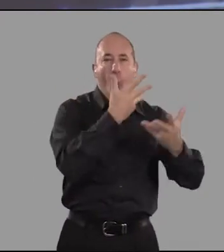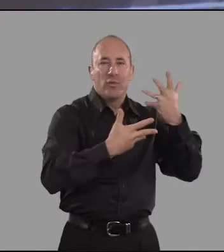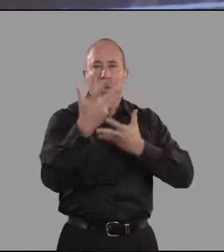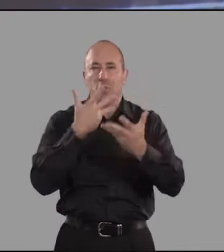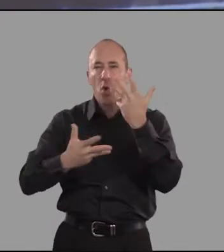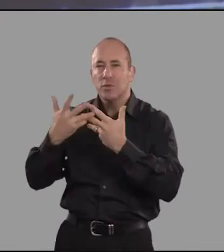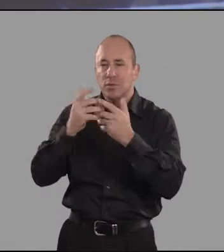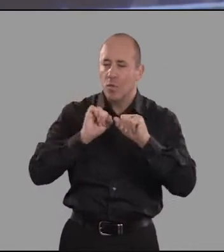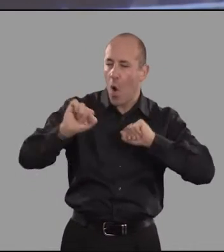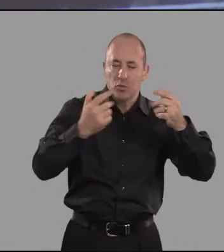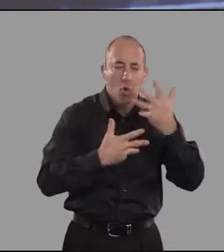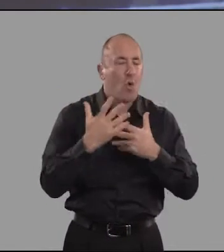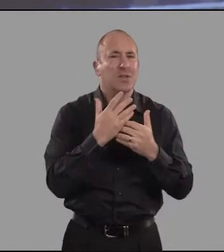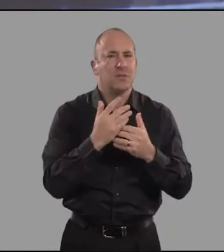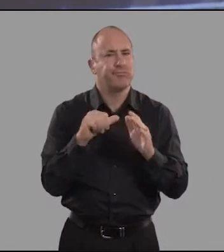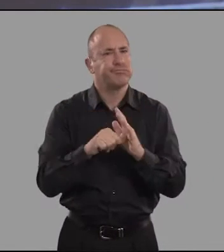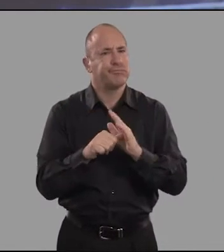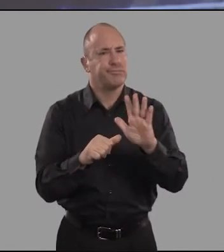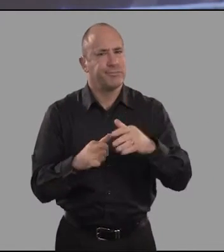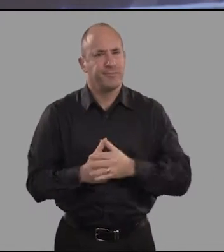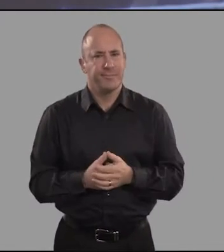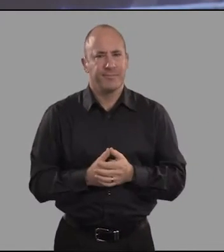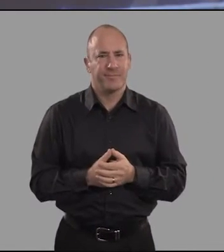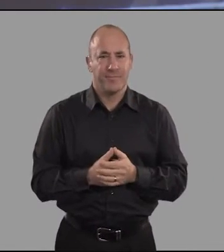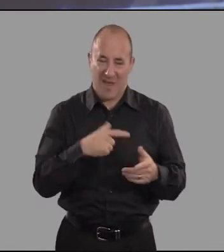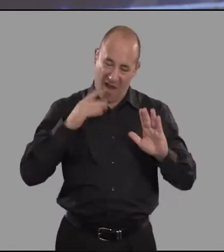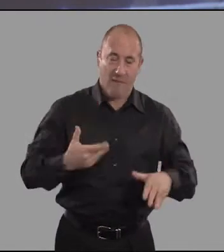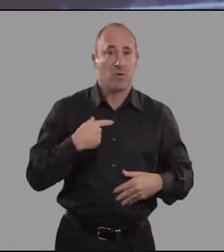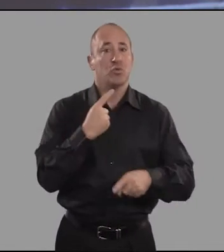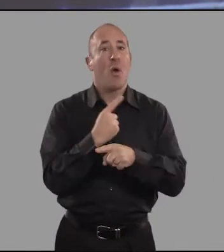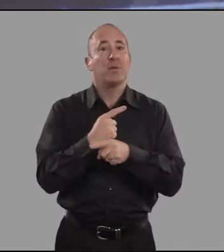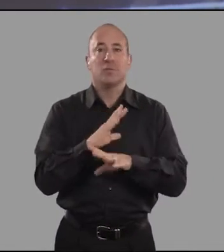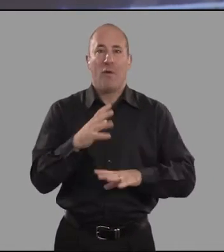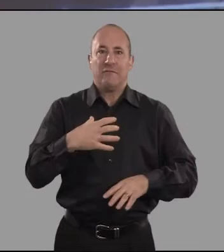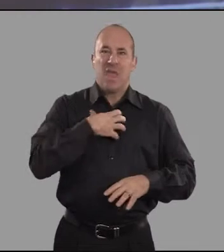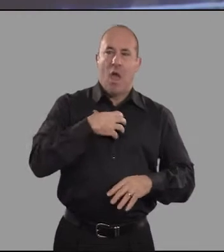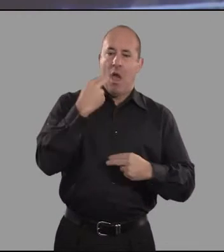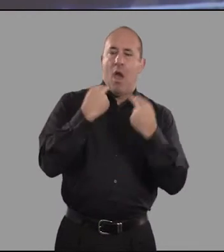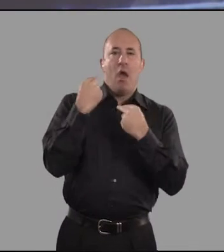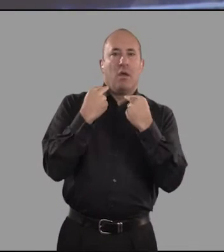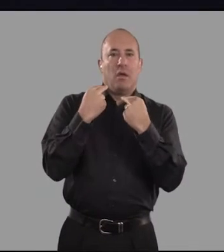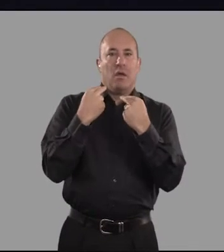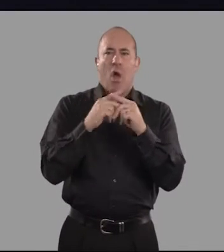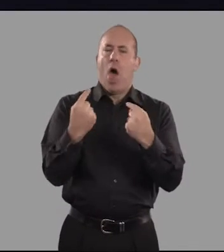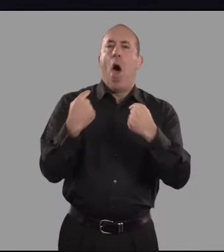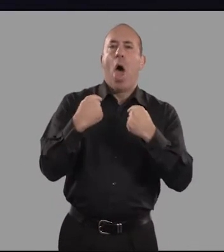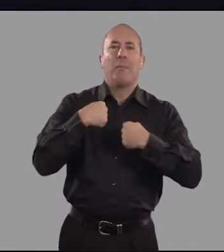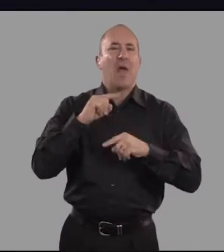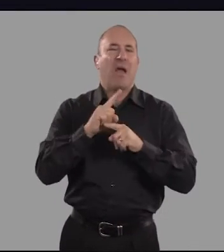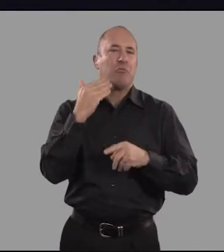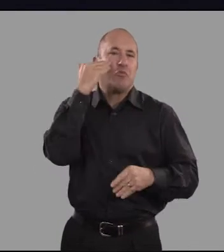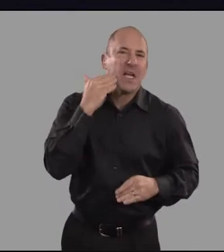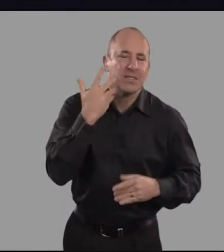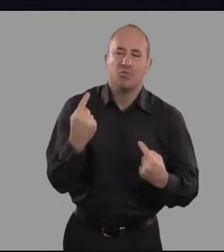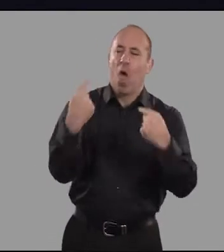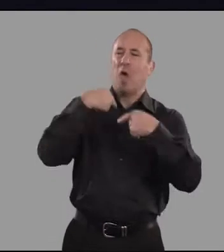I mean the telling of different stories and ownership of these stories, is not easy. We need to talk about it without fear of judgment, accusations